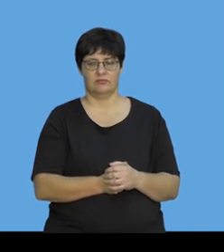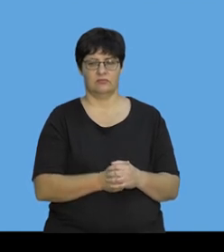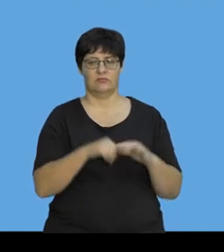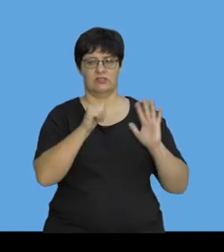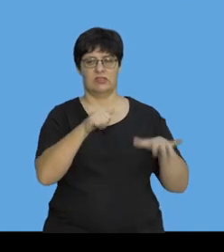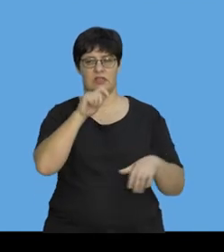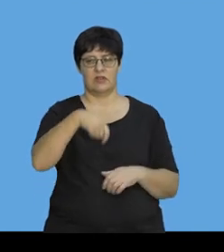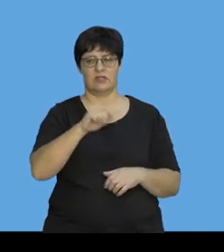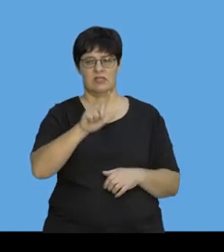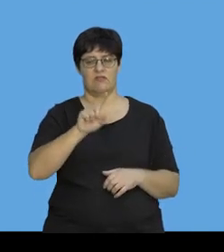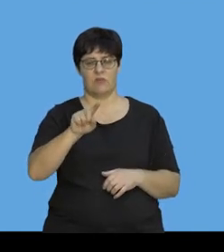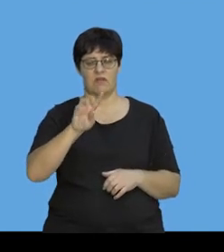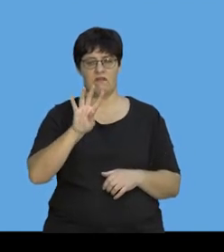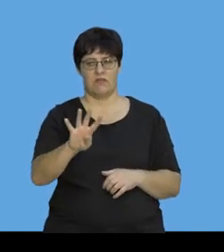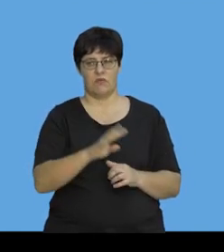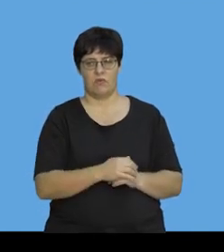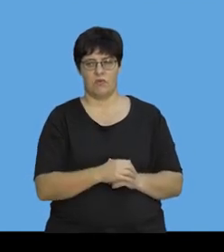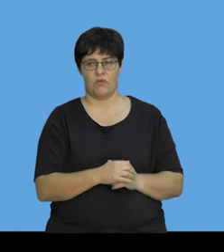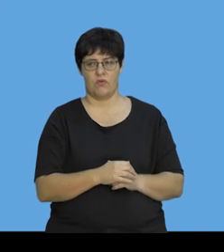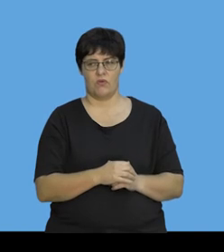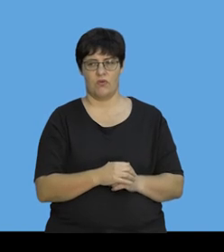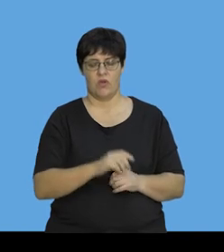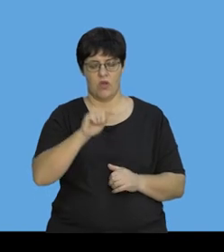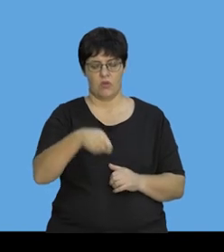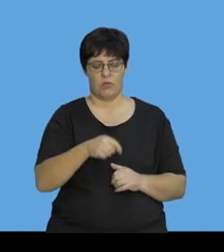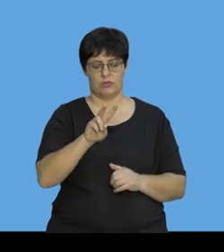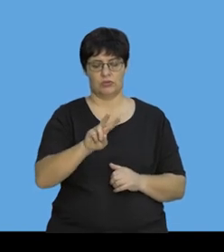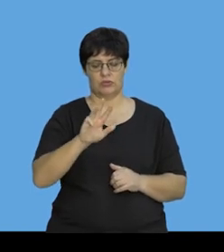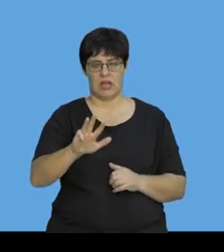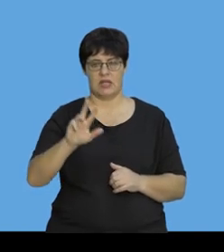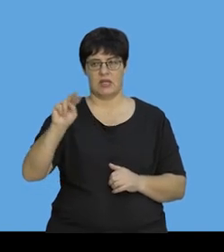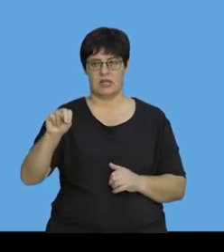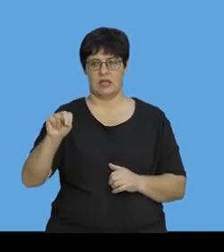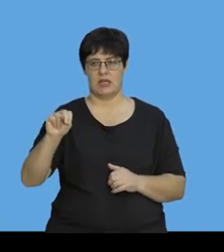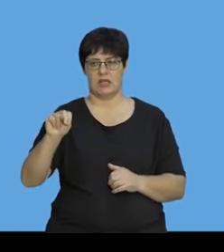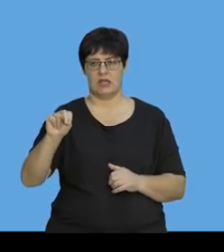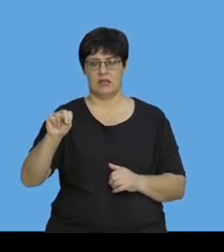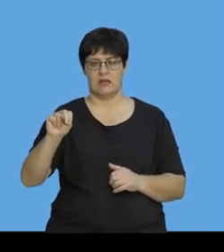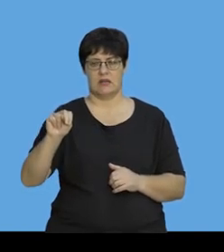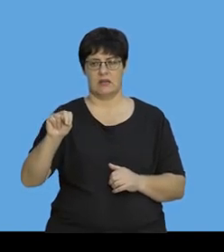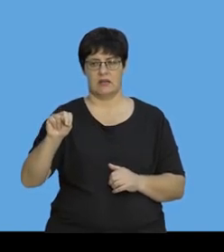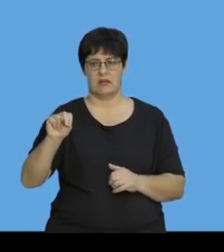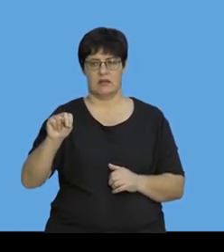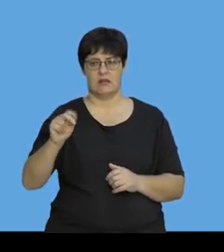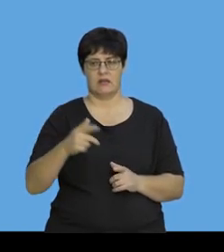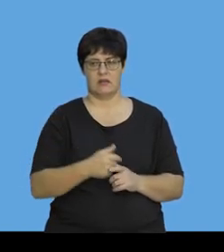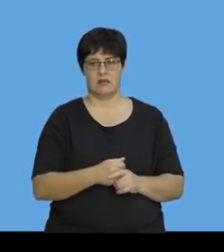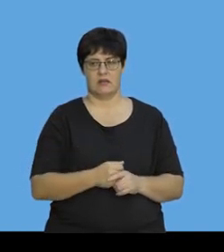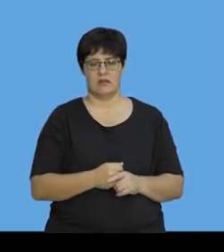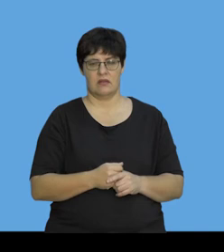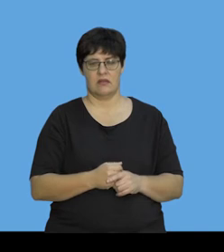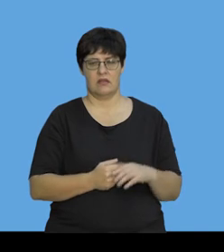There we go. So, 16,714,29 newtons